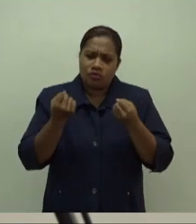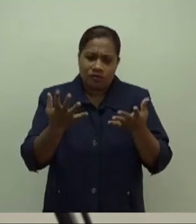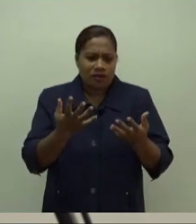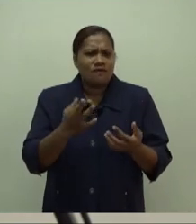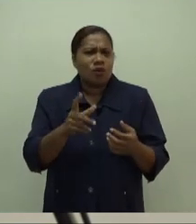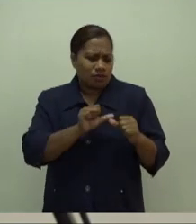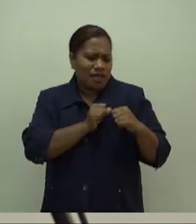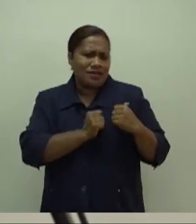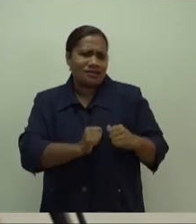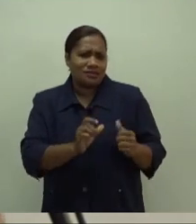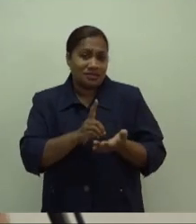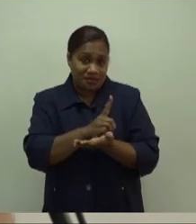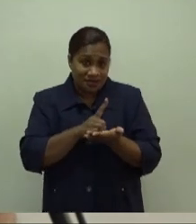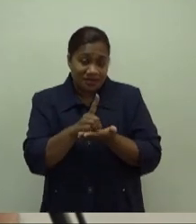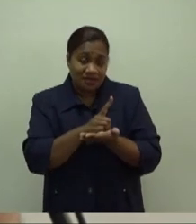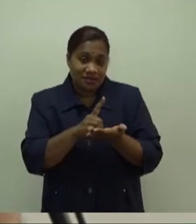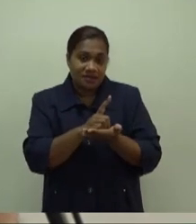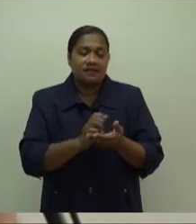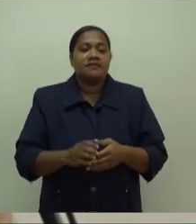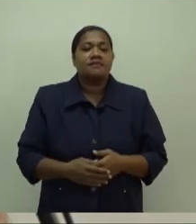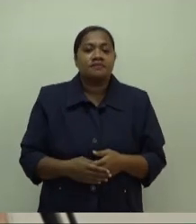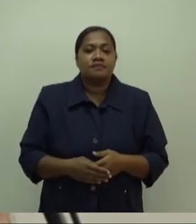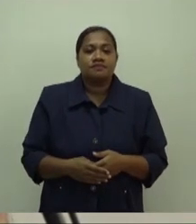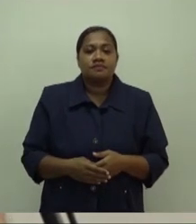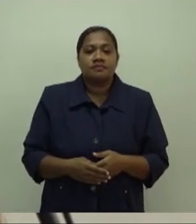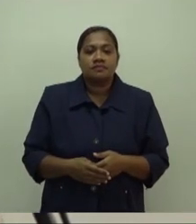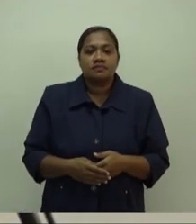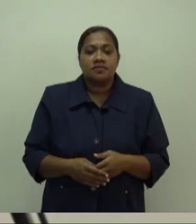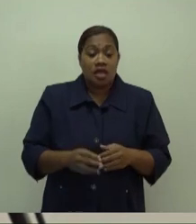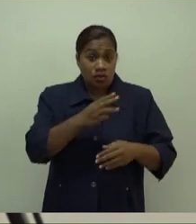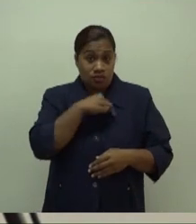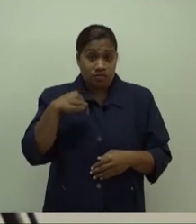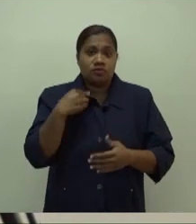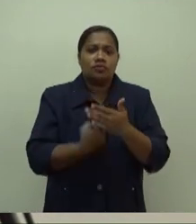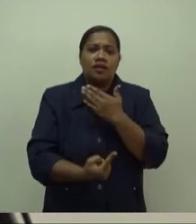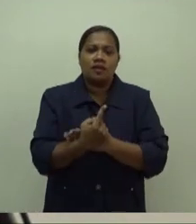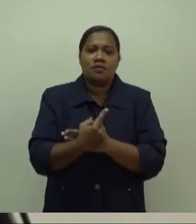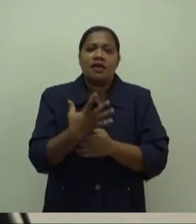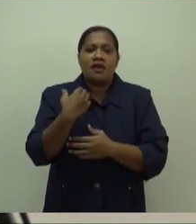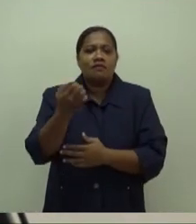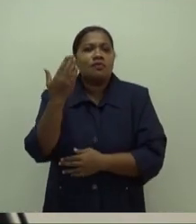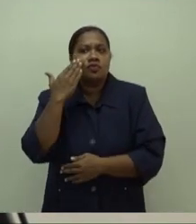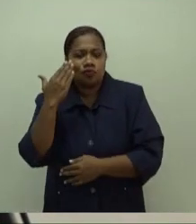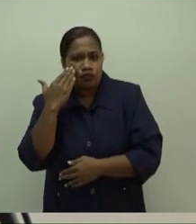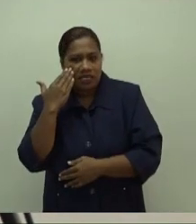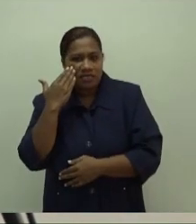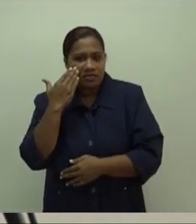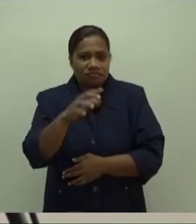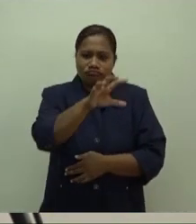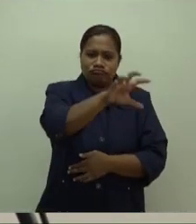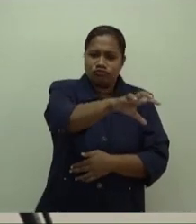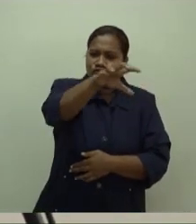The ministry has committed to facilitating regular outreach services and undertaking community-wide awareness and promotion programs